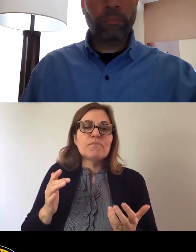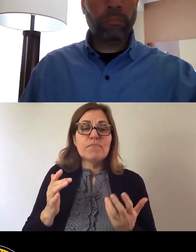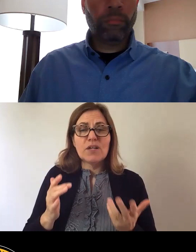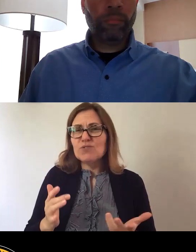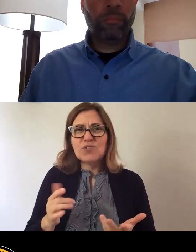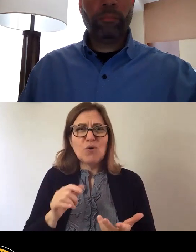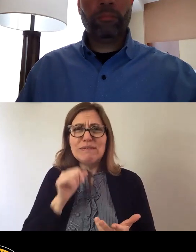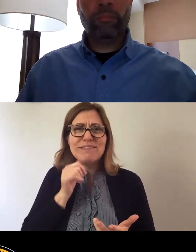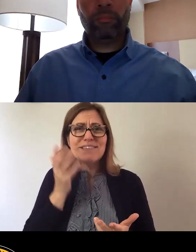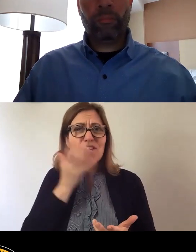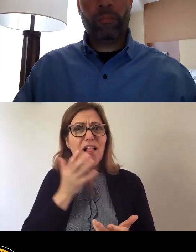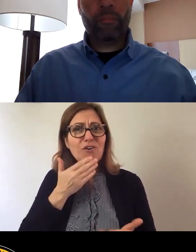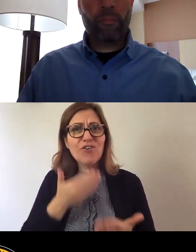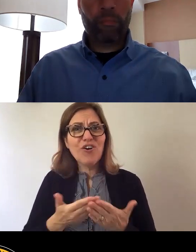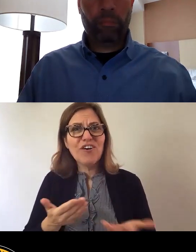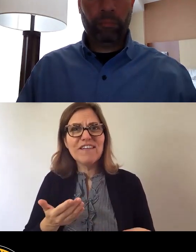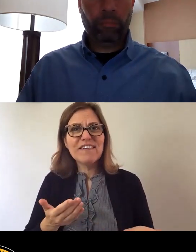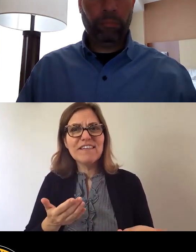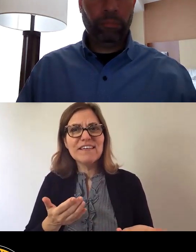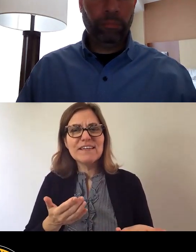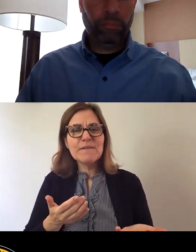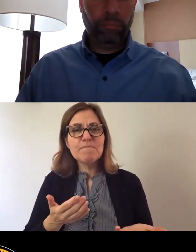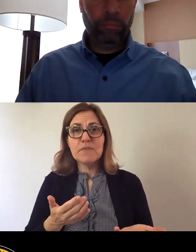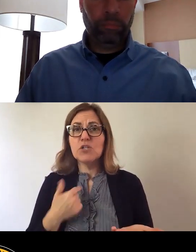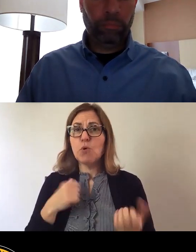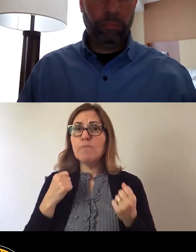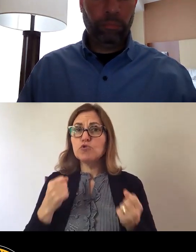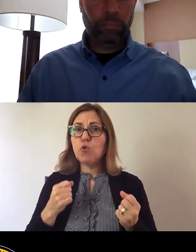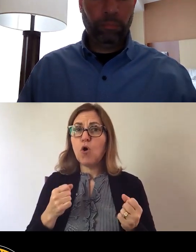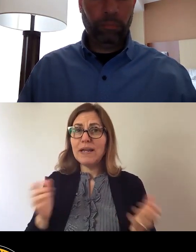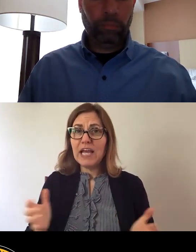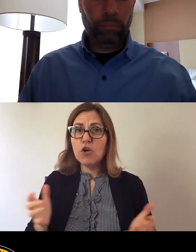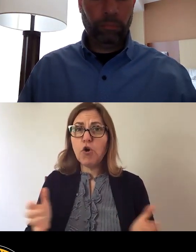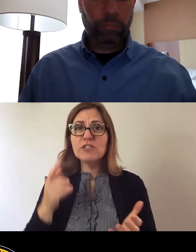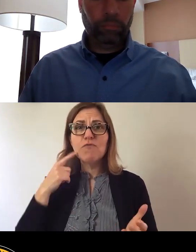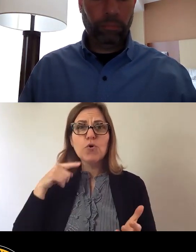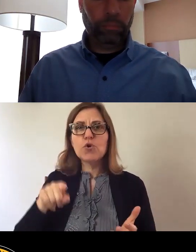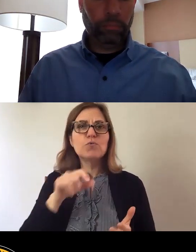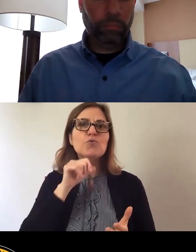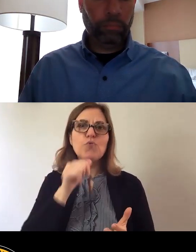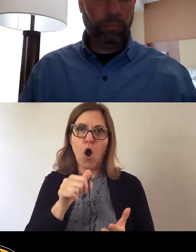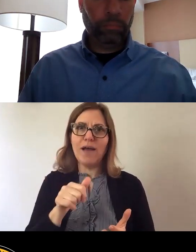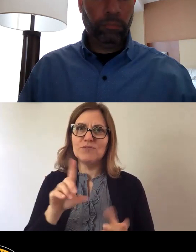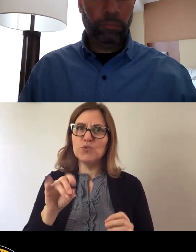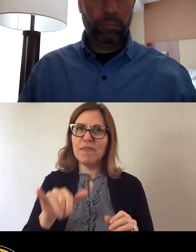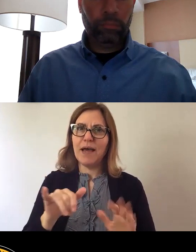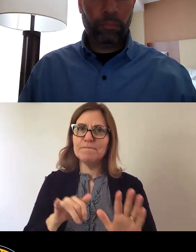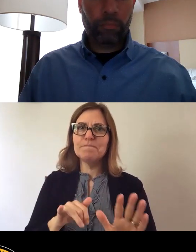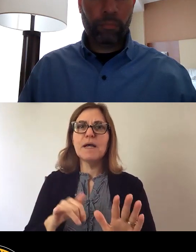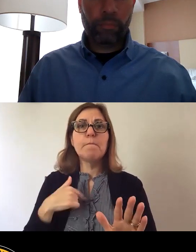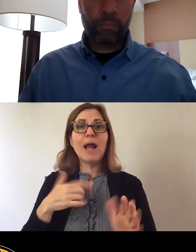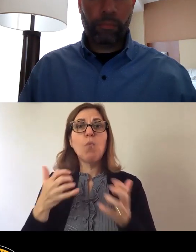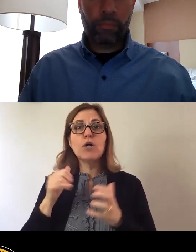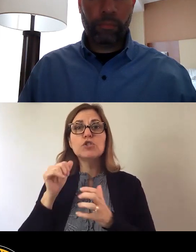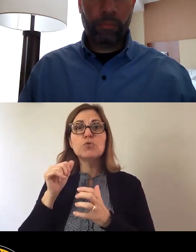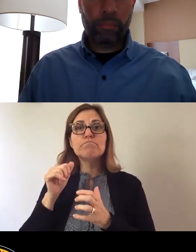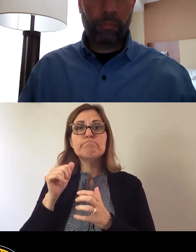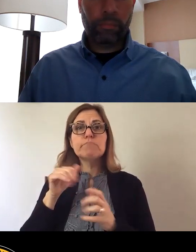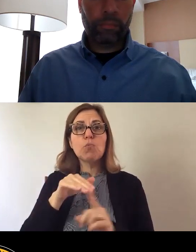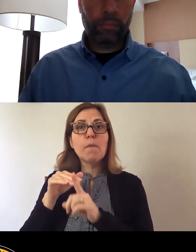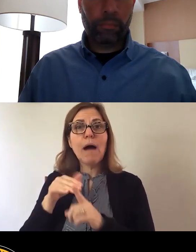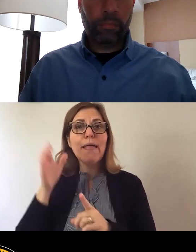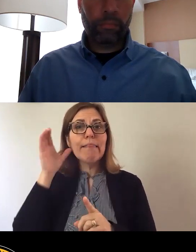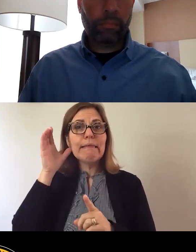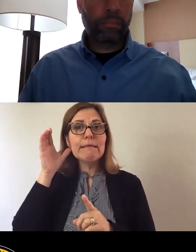look good. Okay and so I'm strongly encouraging you not to do that but I also want to remind you listeners that I spent 16